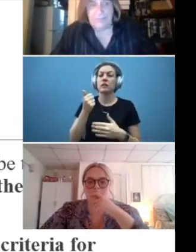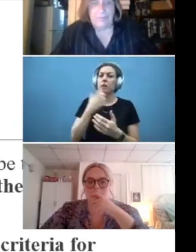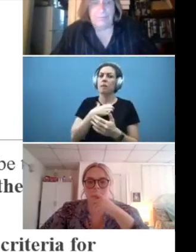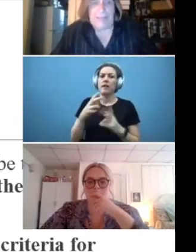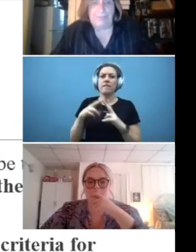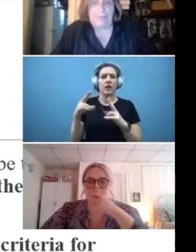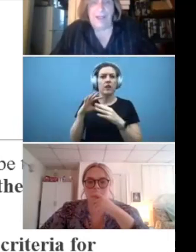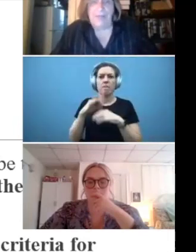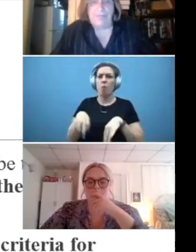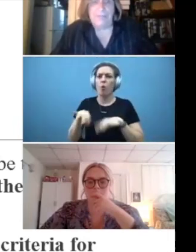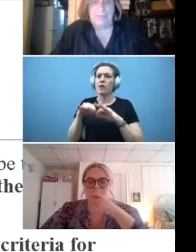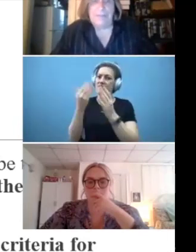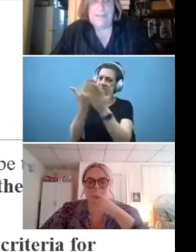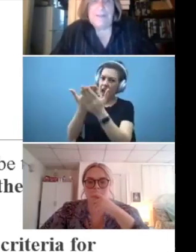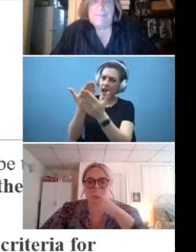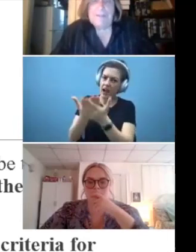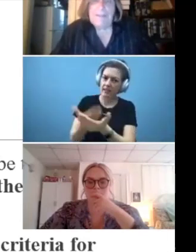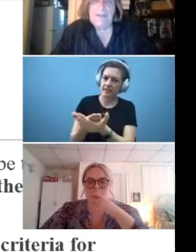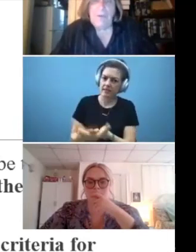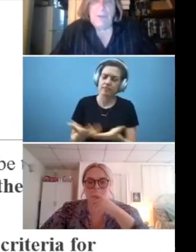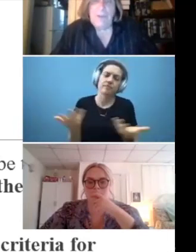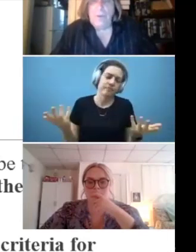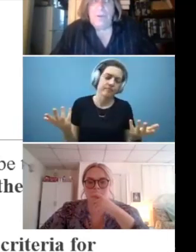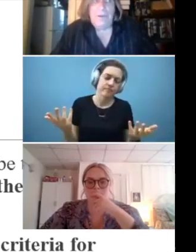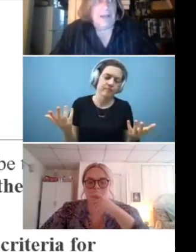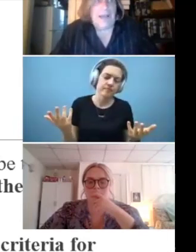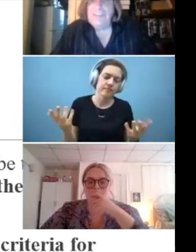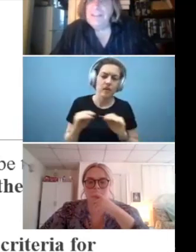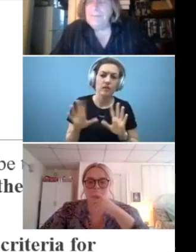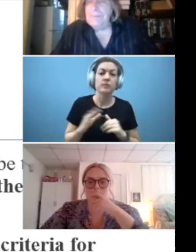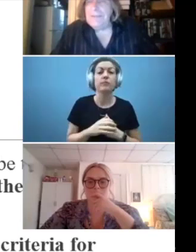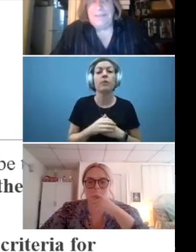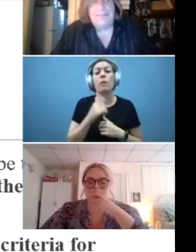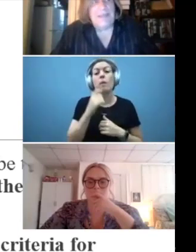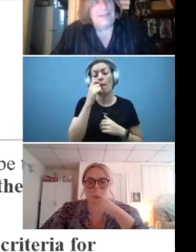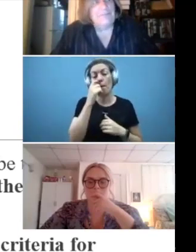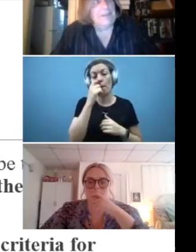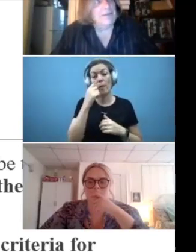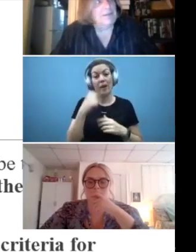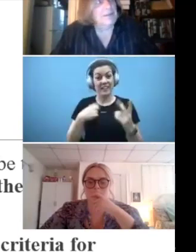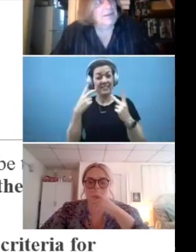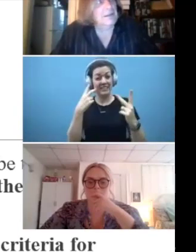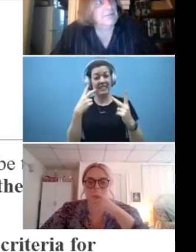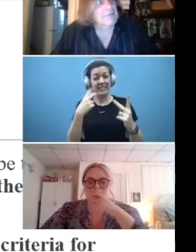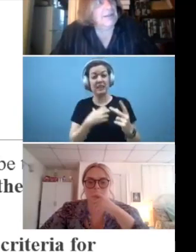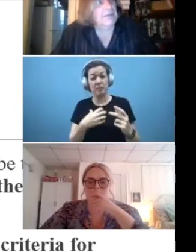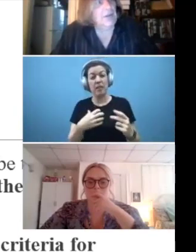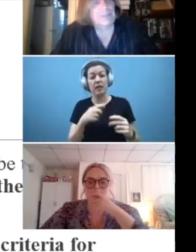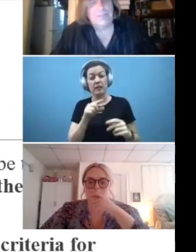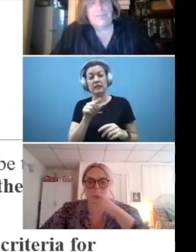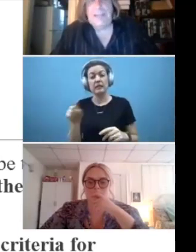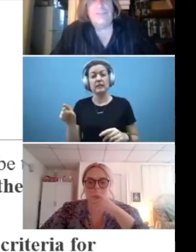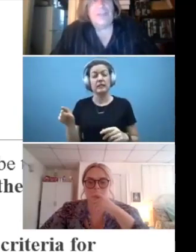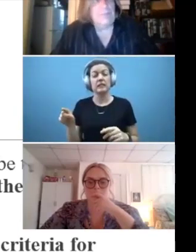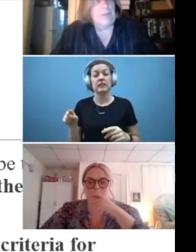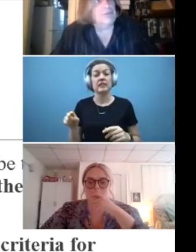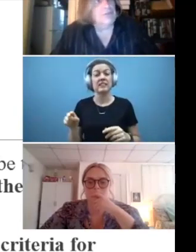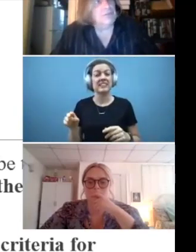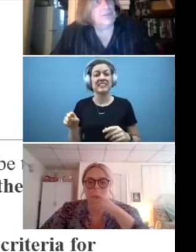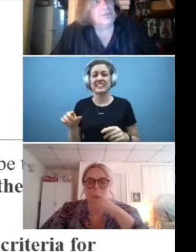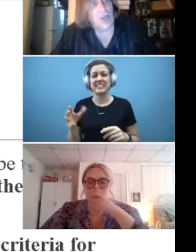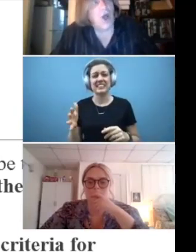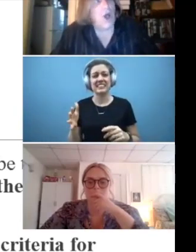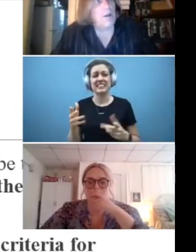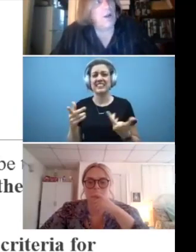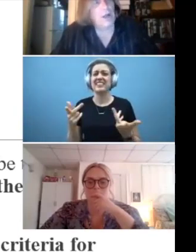uh, right. That's painfully obvious, but you know, you, I've seen complaints that have been failed, not substantiated because